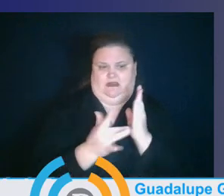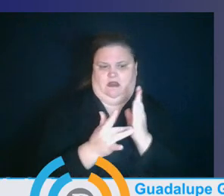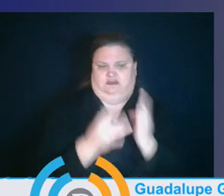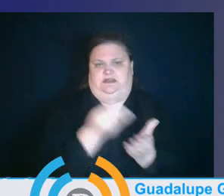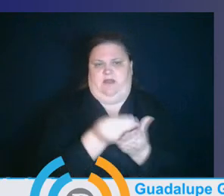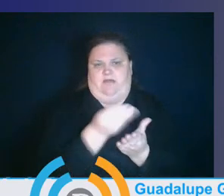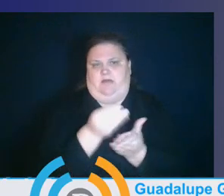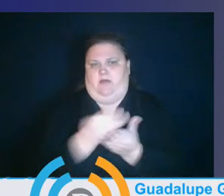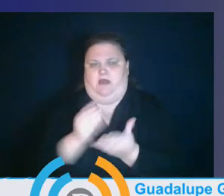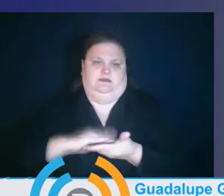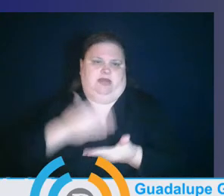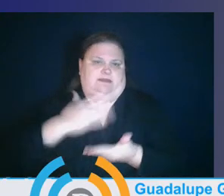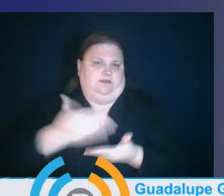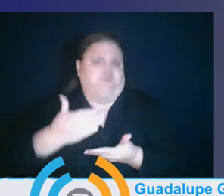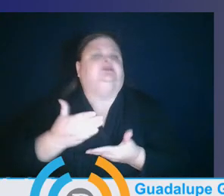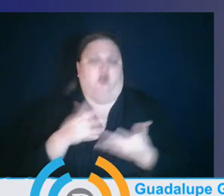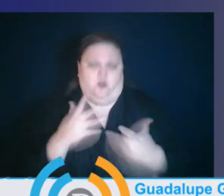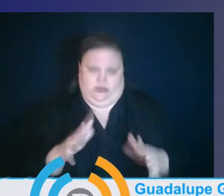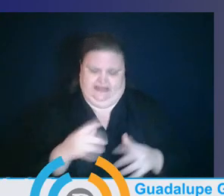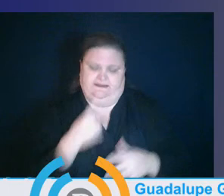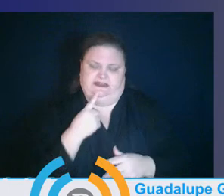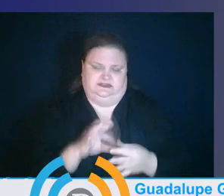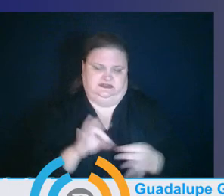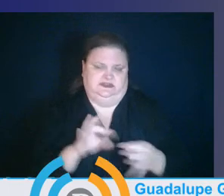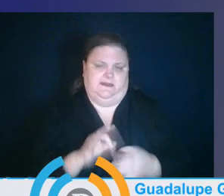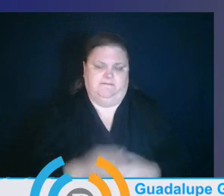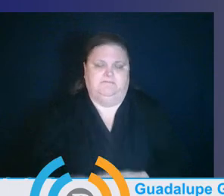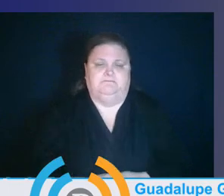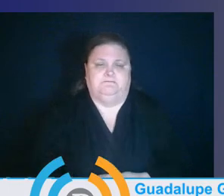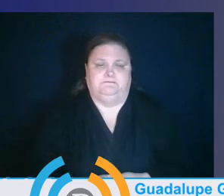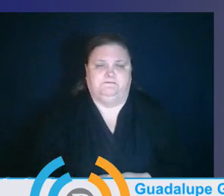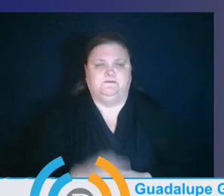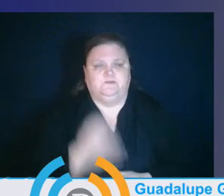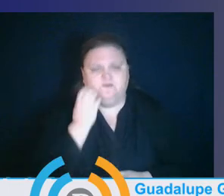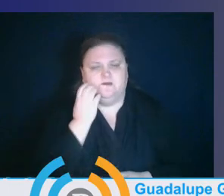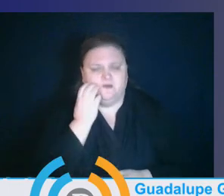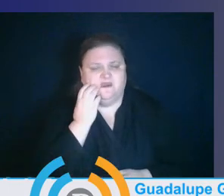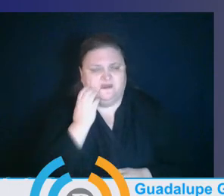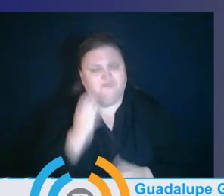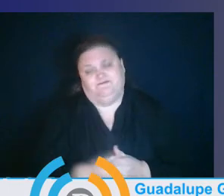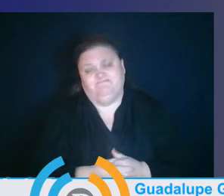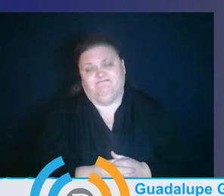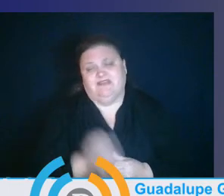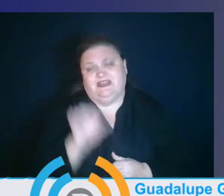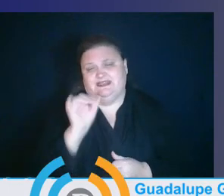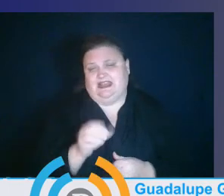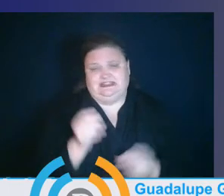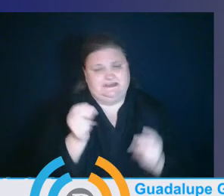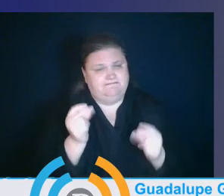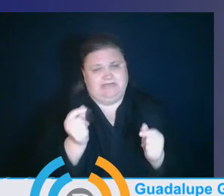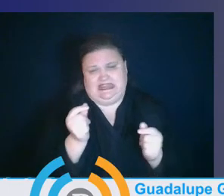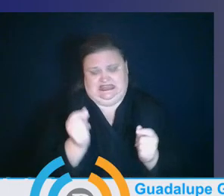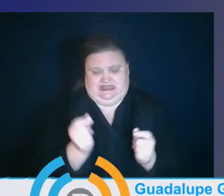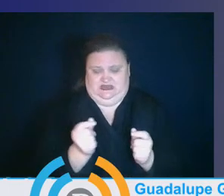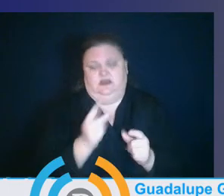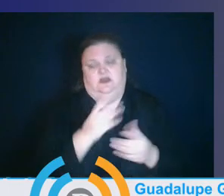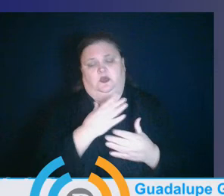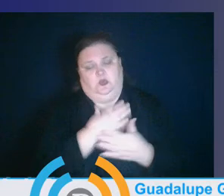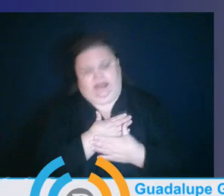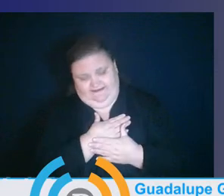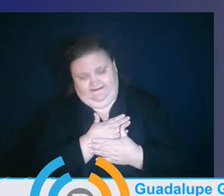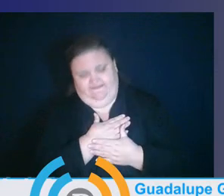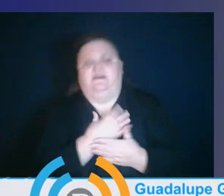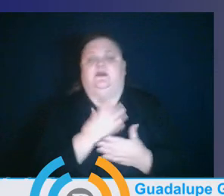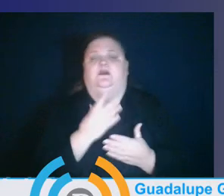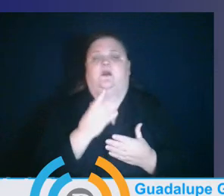for instance, and then I'll say that that's an immediate sort of quick relief. We hope that there'll be a second package coming to